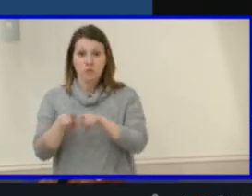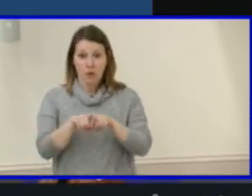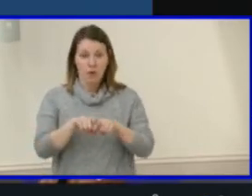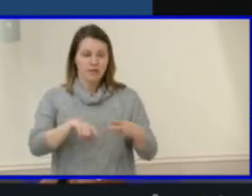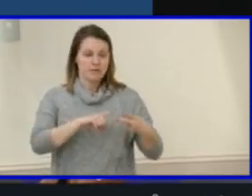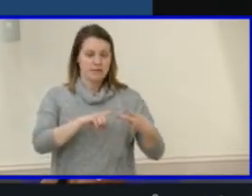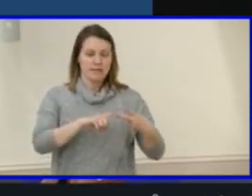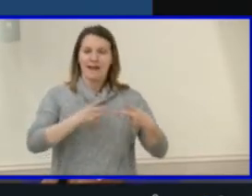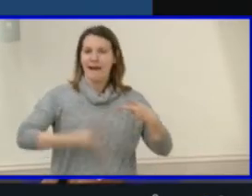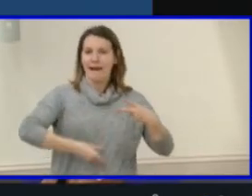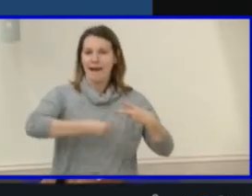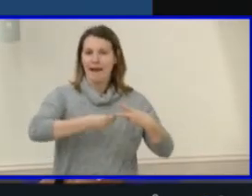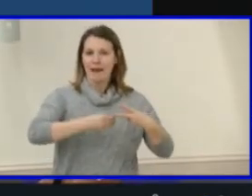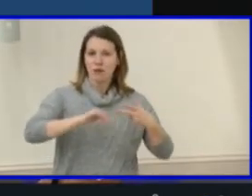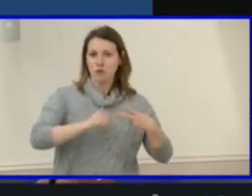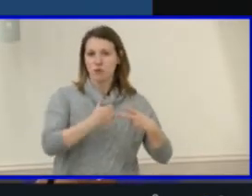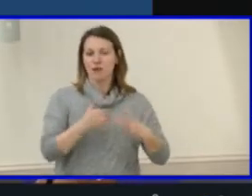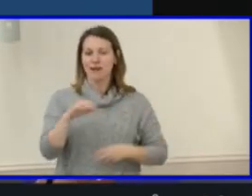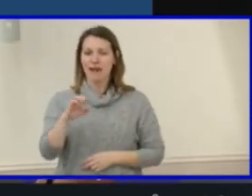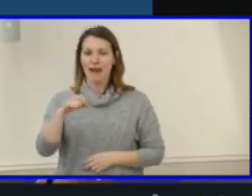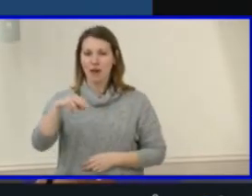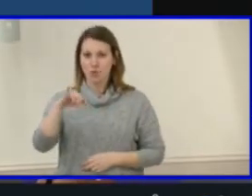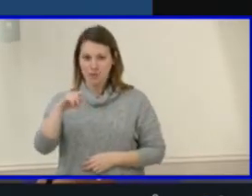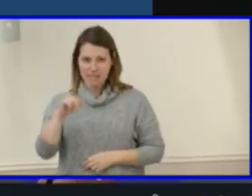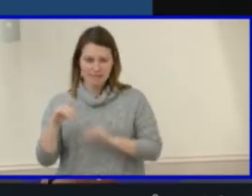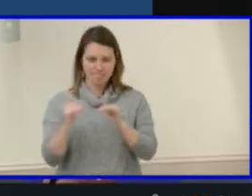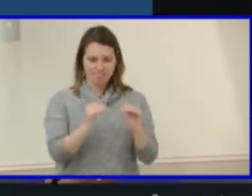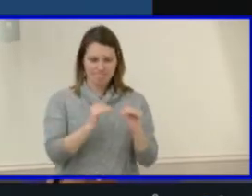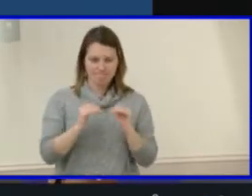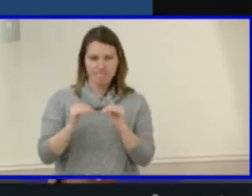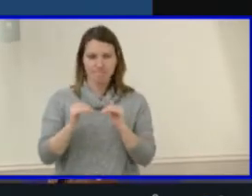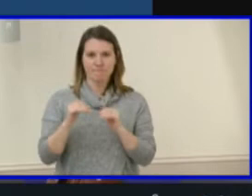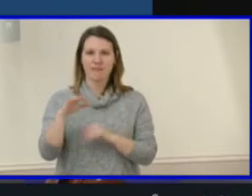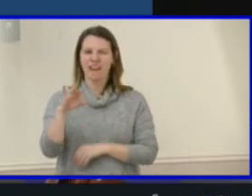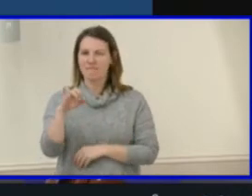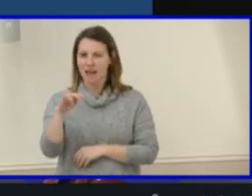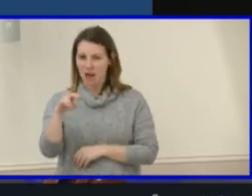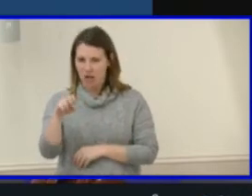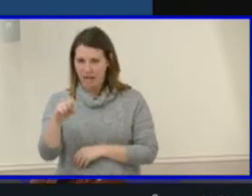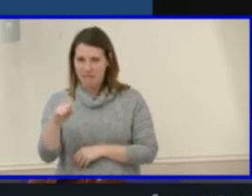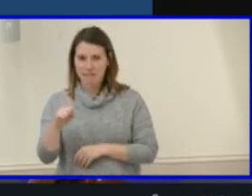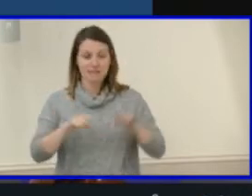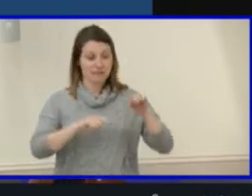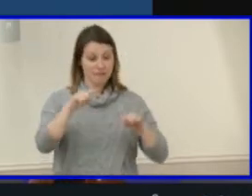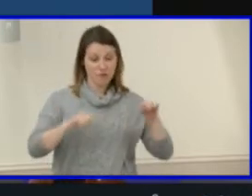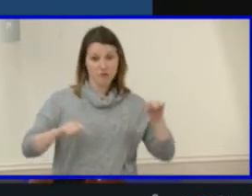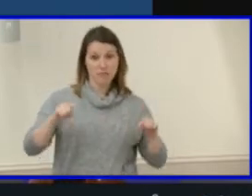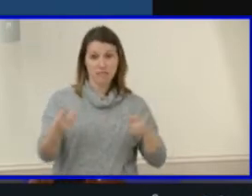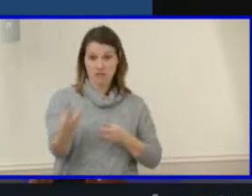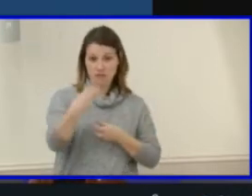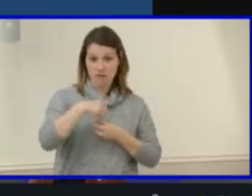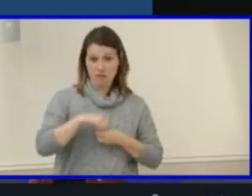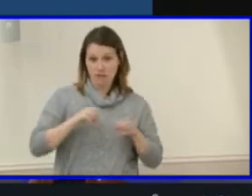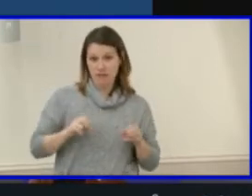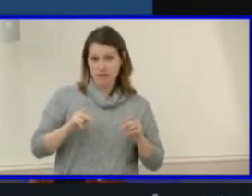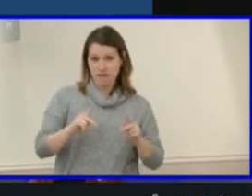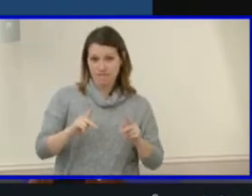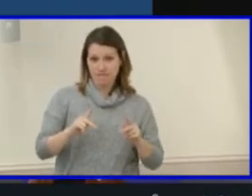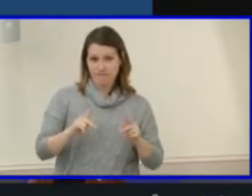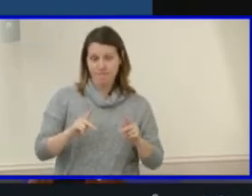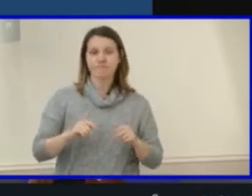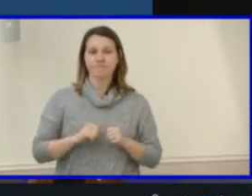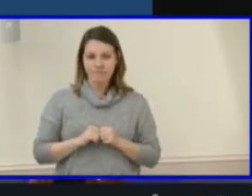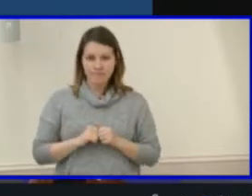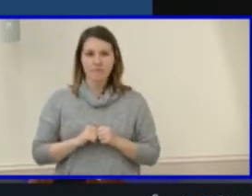goal of equity, fairness, diversity, inclusivity, and or opportunity. These four focus